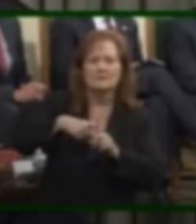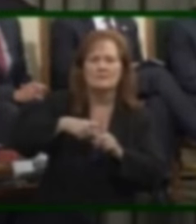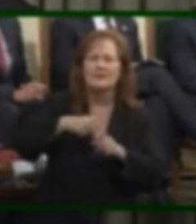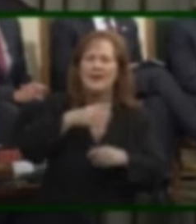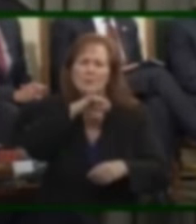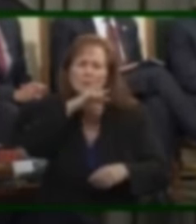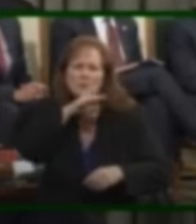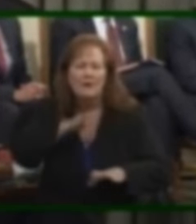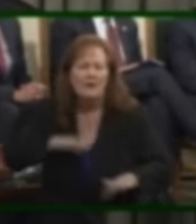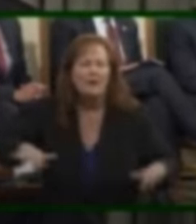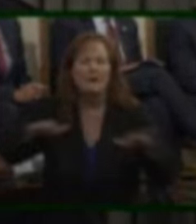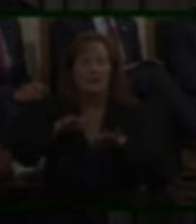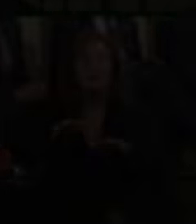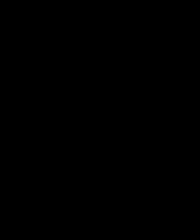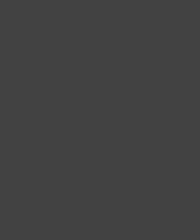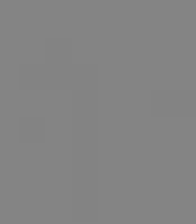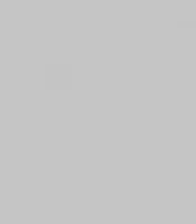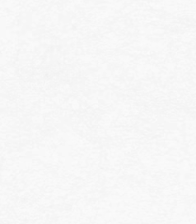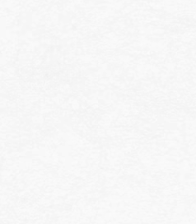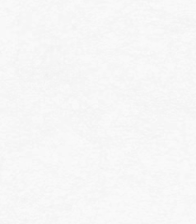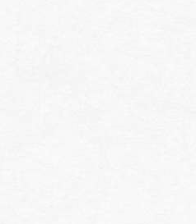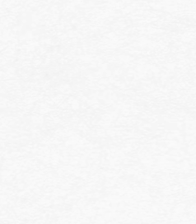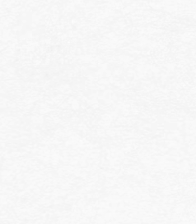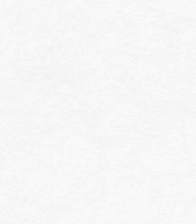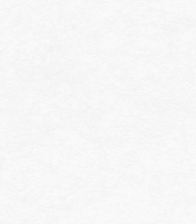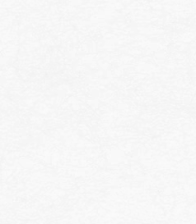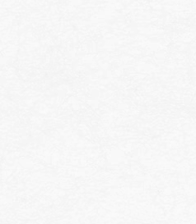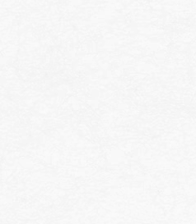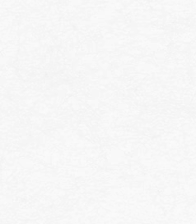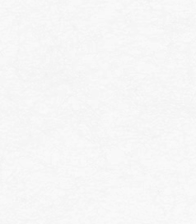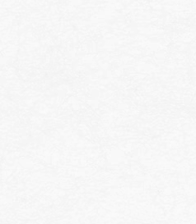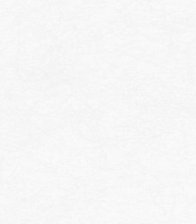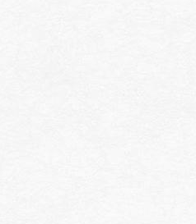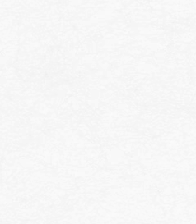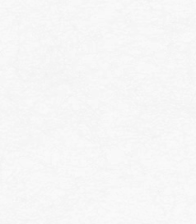no mistake, we're going to do exactly that. Another